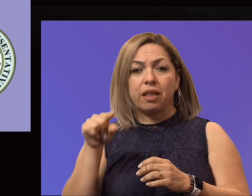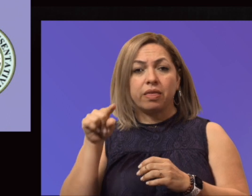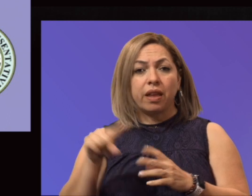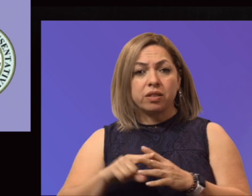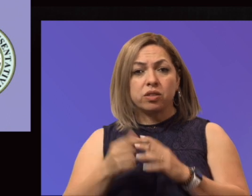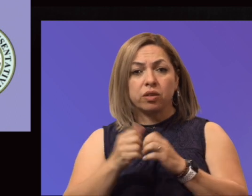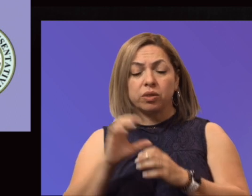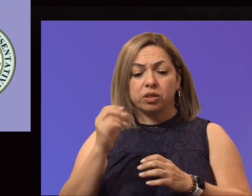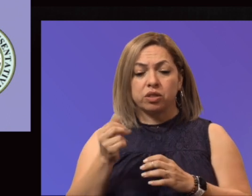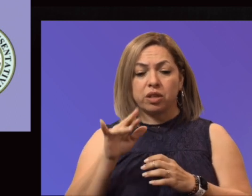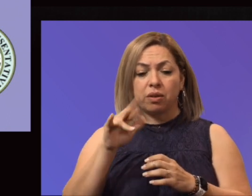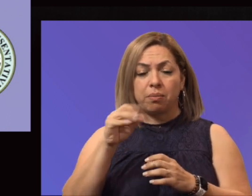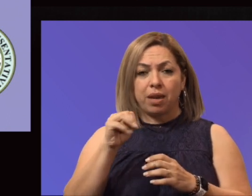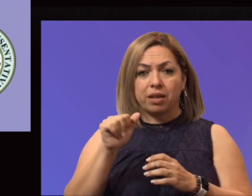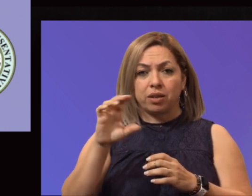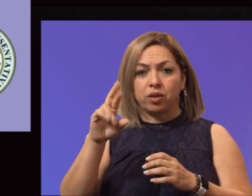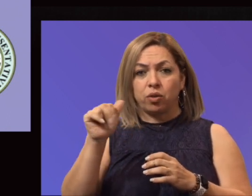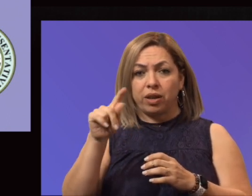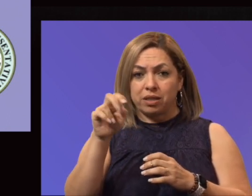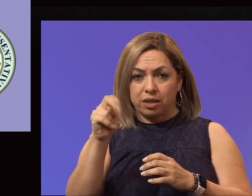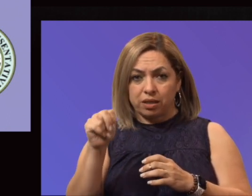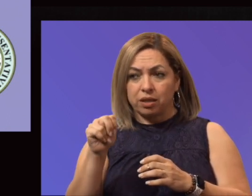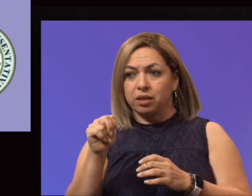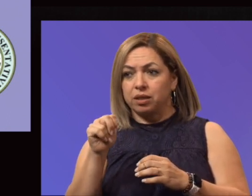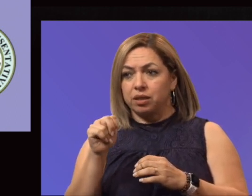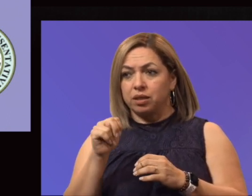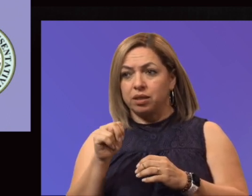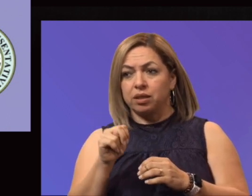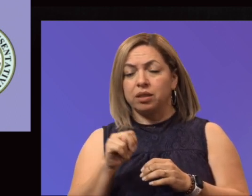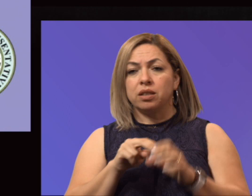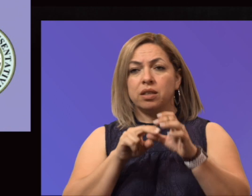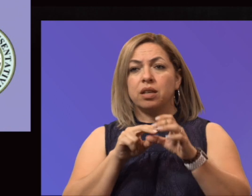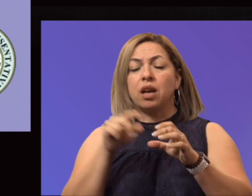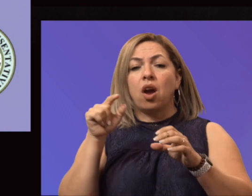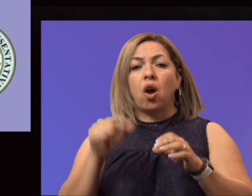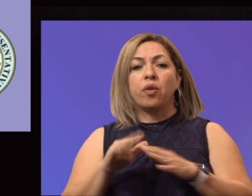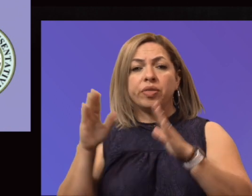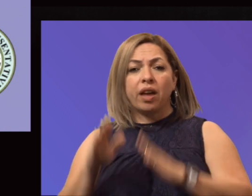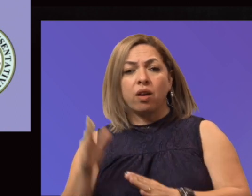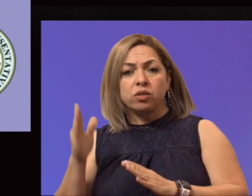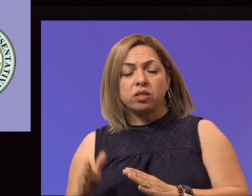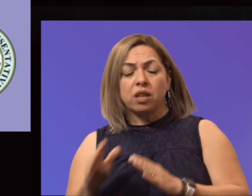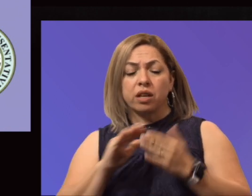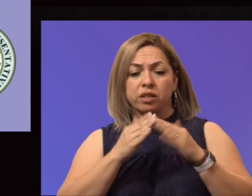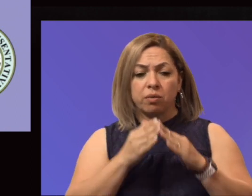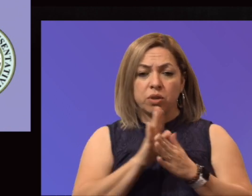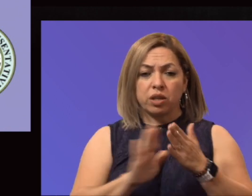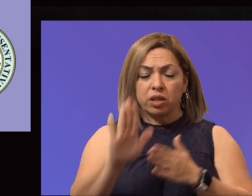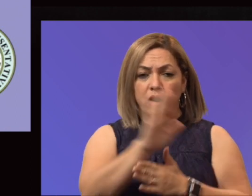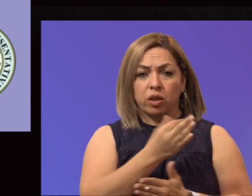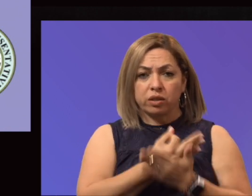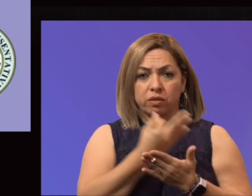on the Senate side and Representative Parker on the House side. And the Community College Finance Commission, that was